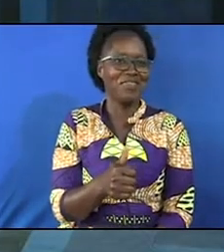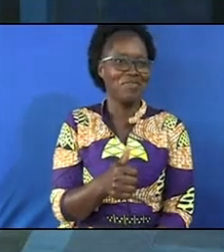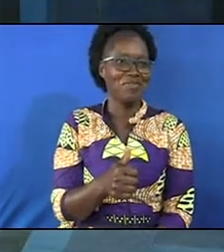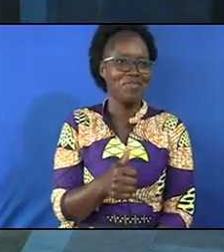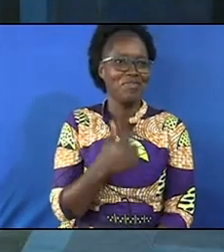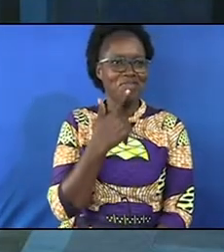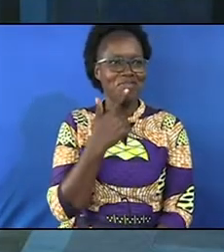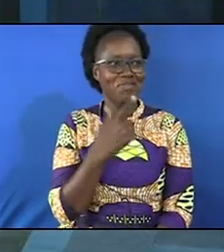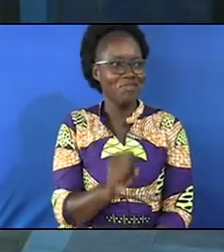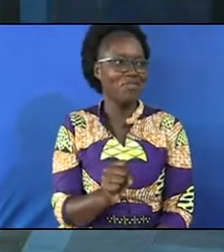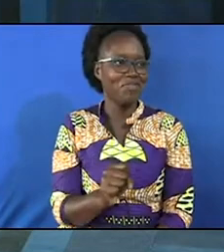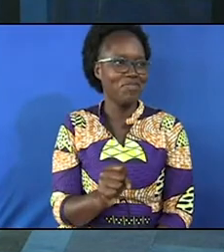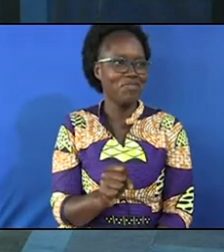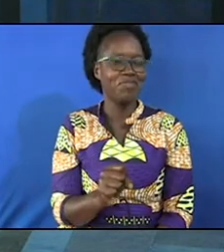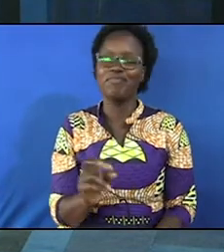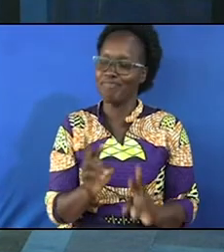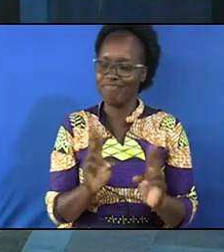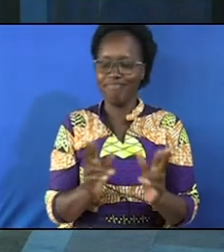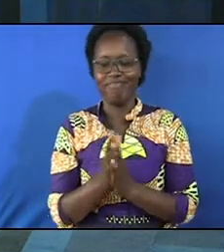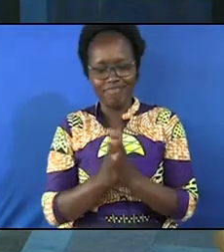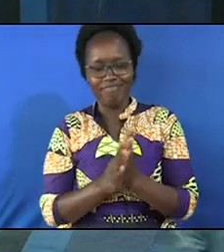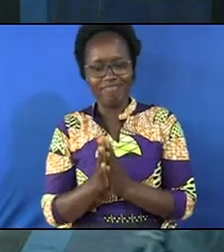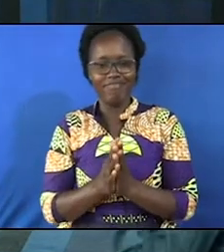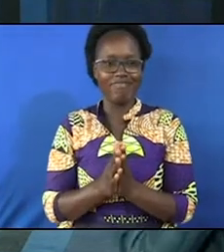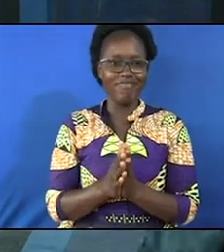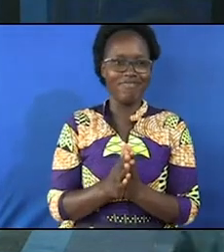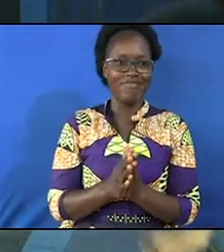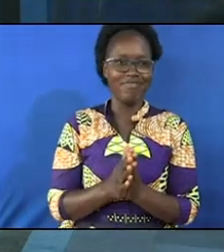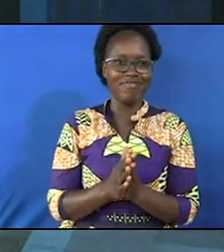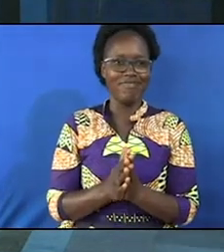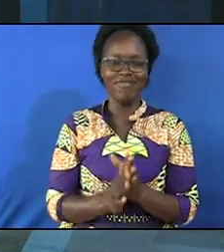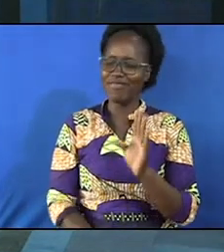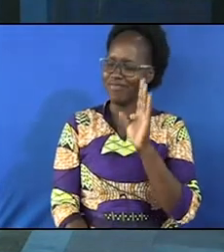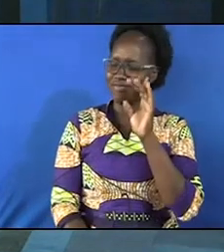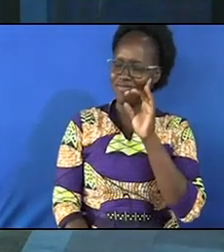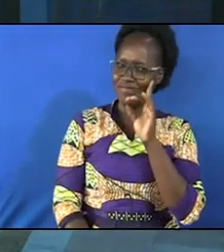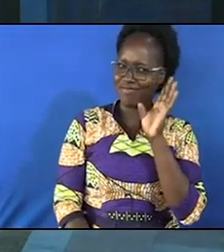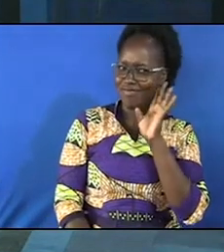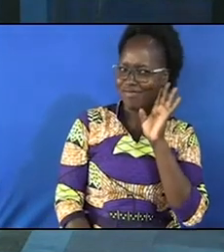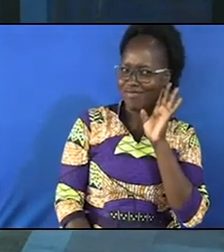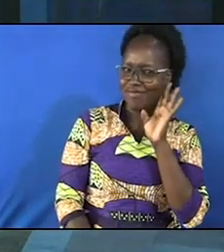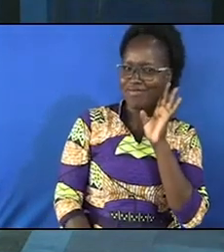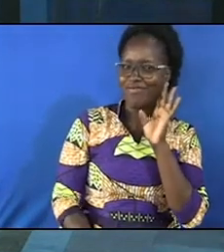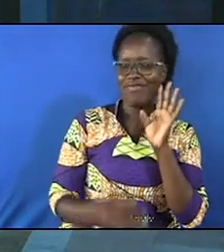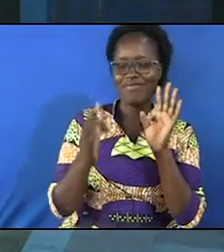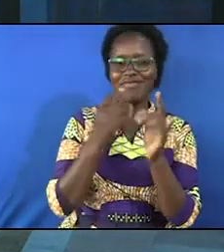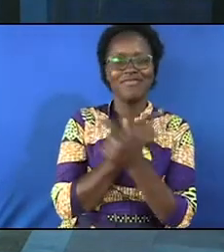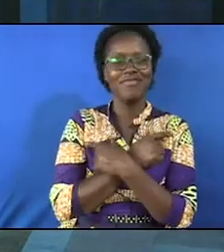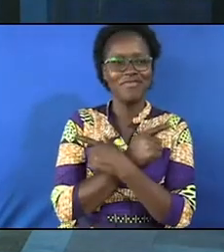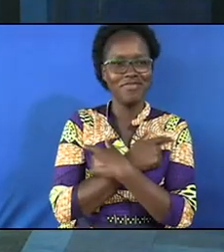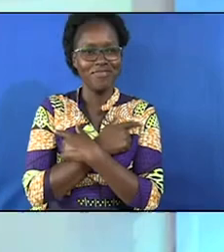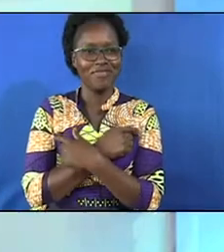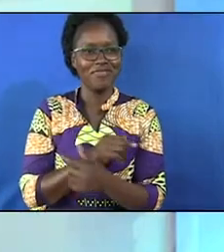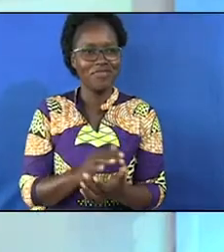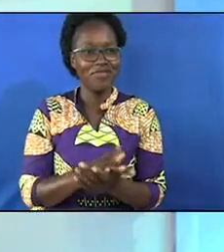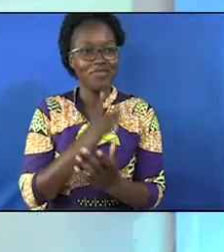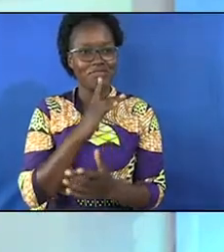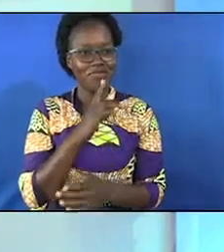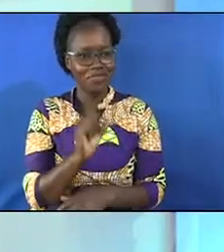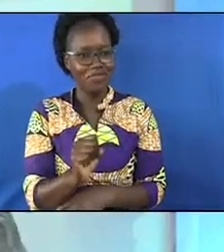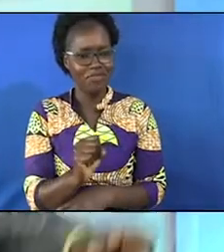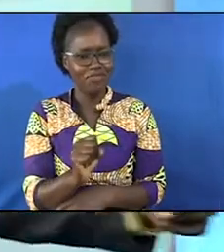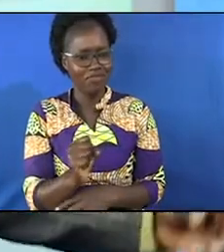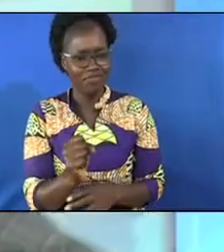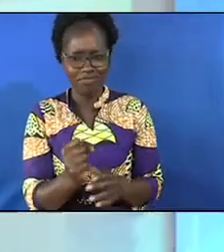and so I'm ready you shall live whispers of love so